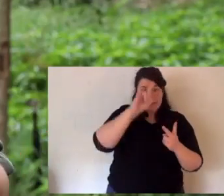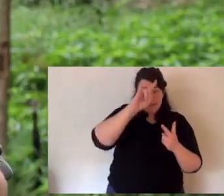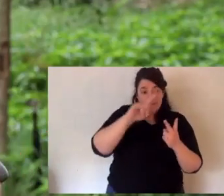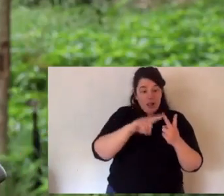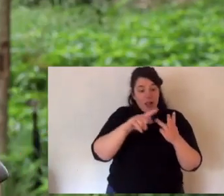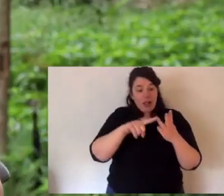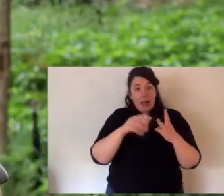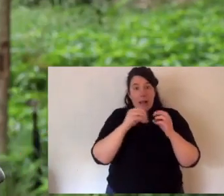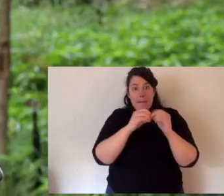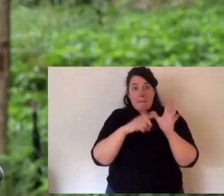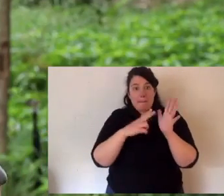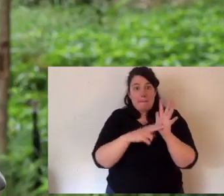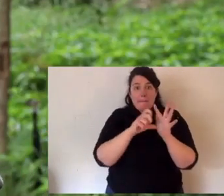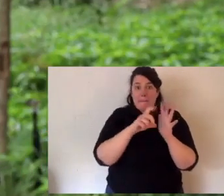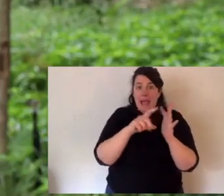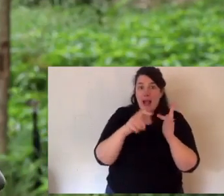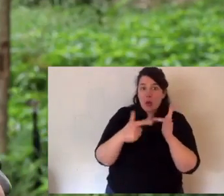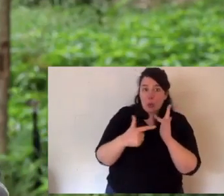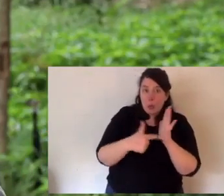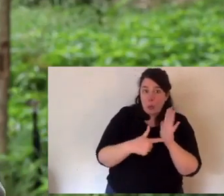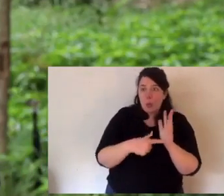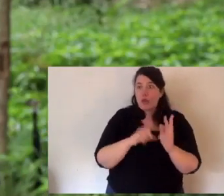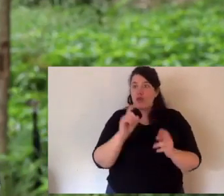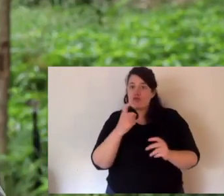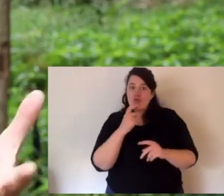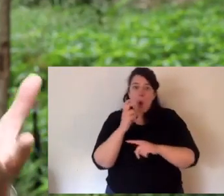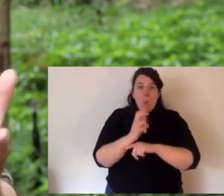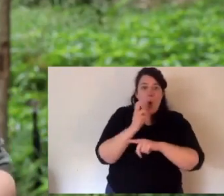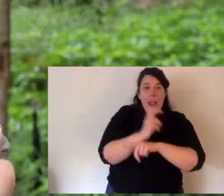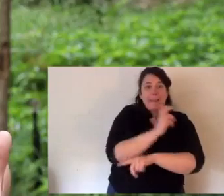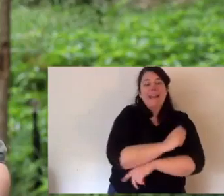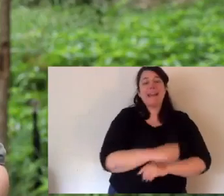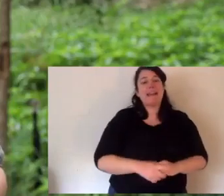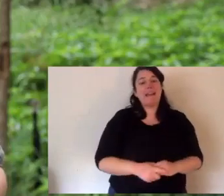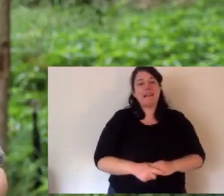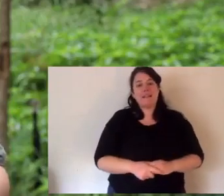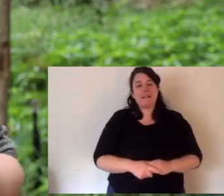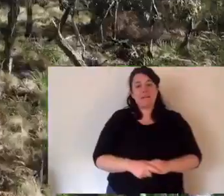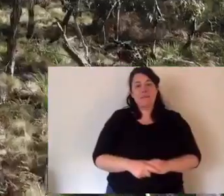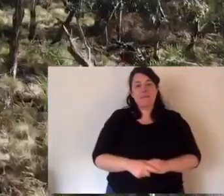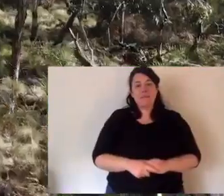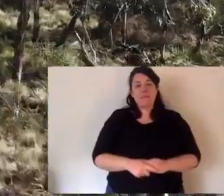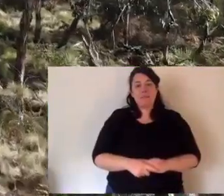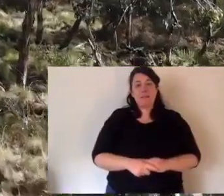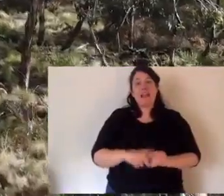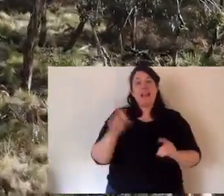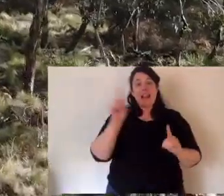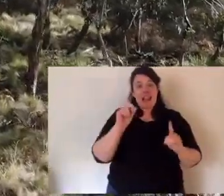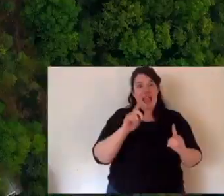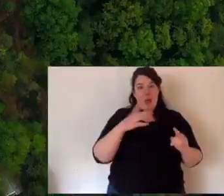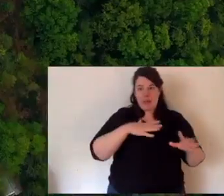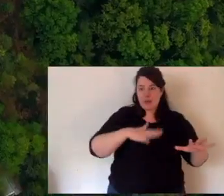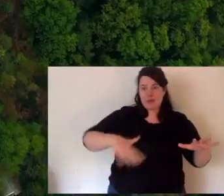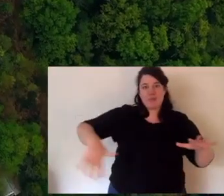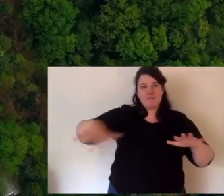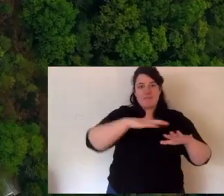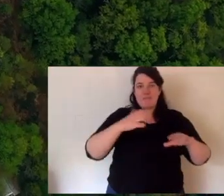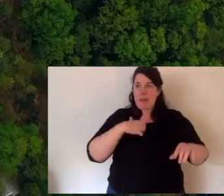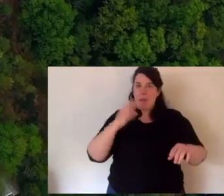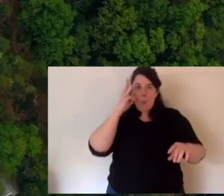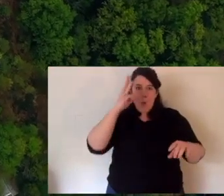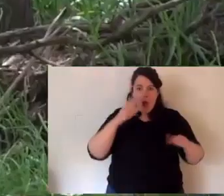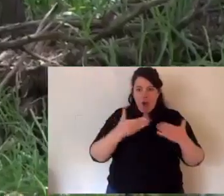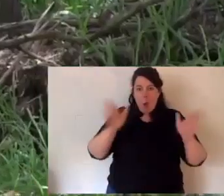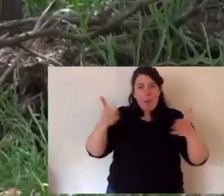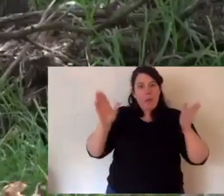quolls and devils and bandicoots and potteroos and bedongs and rock wallabies. It's now time to rewild the Barrington